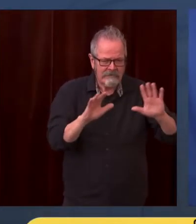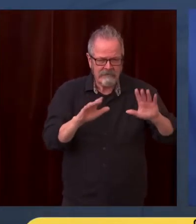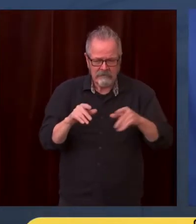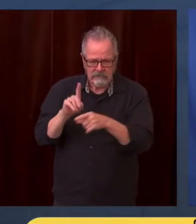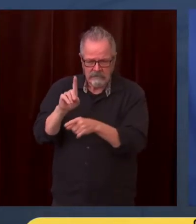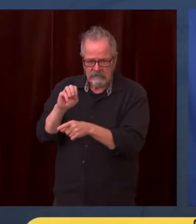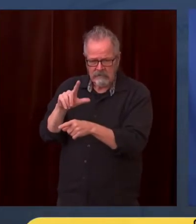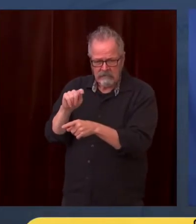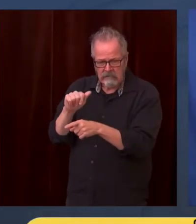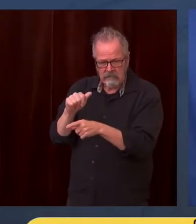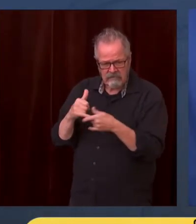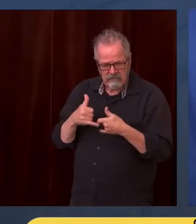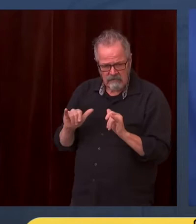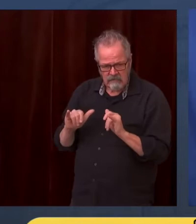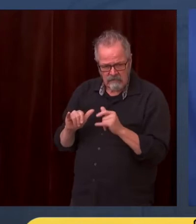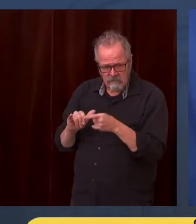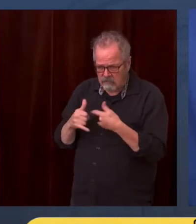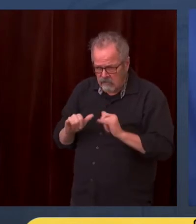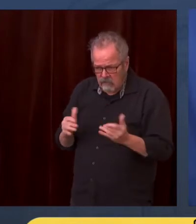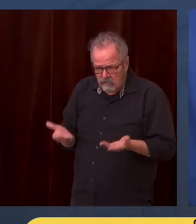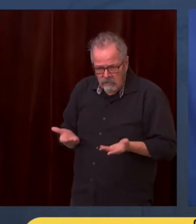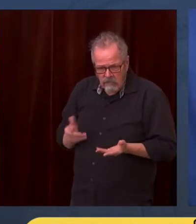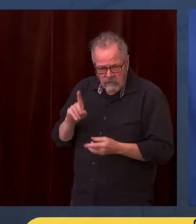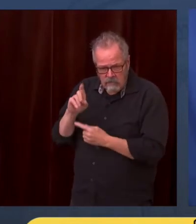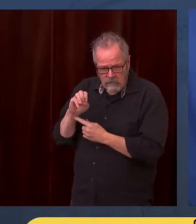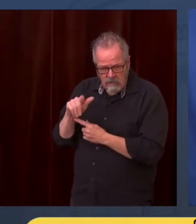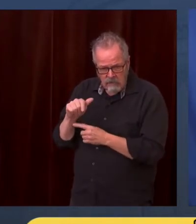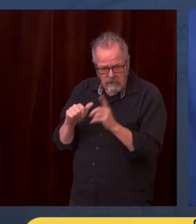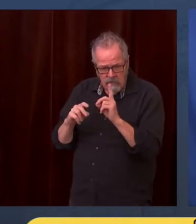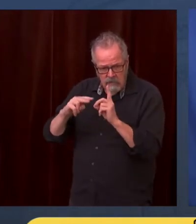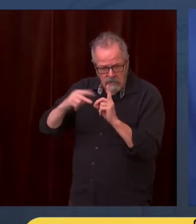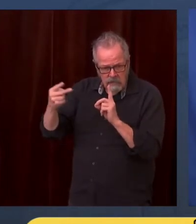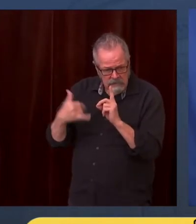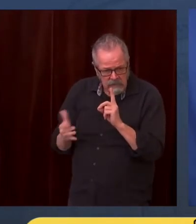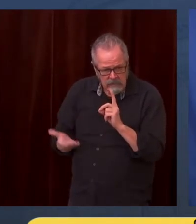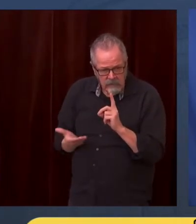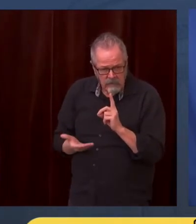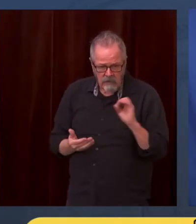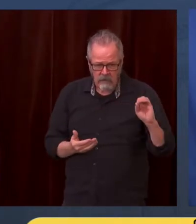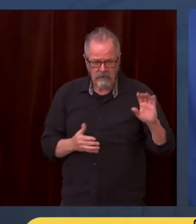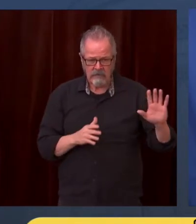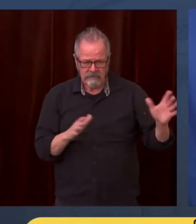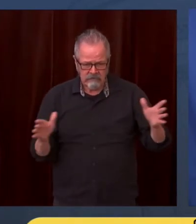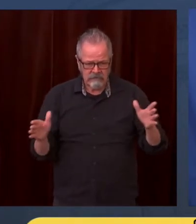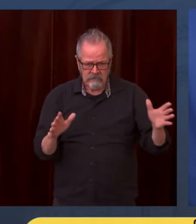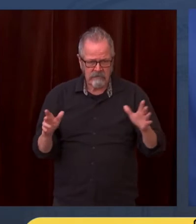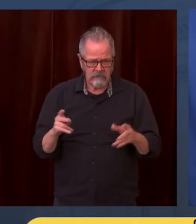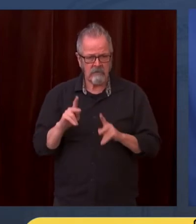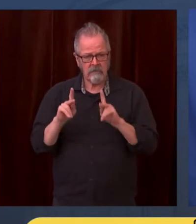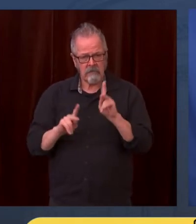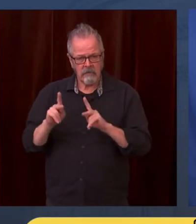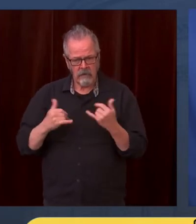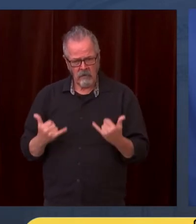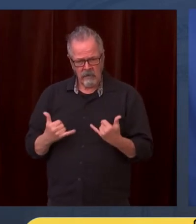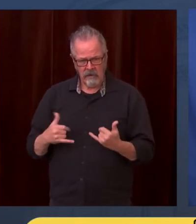while they're worrying about Omicron. Delta's killing people today. And we really